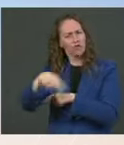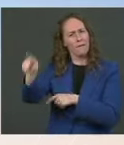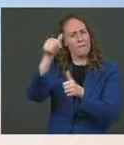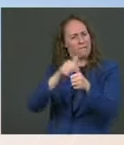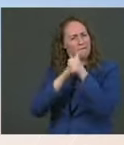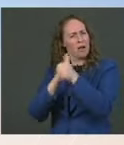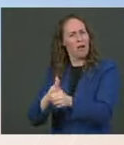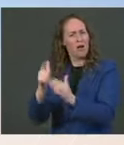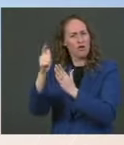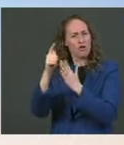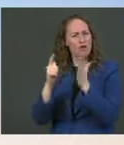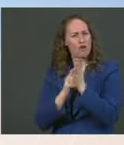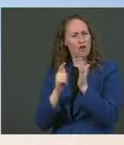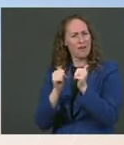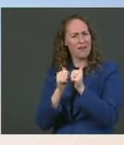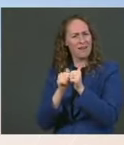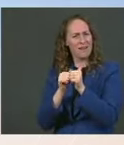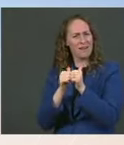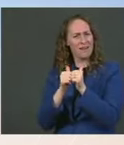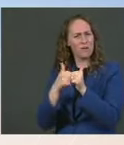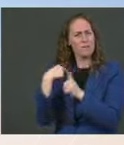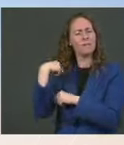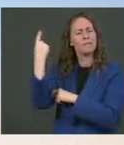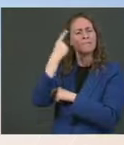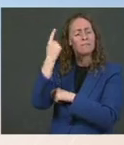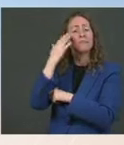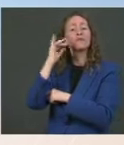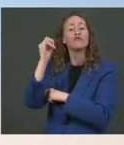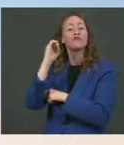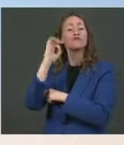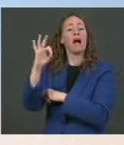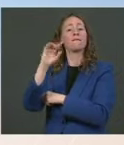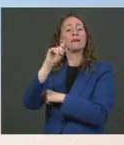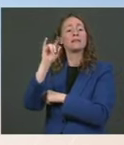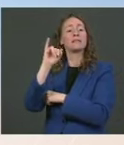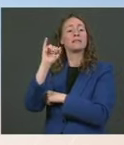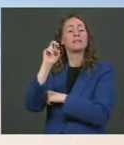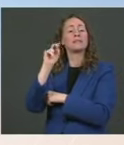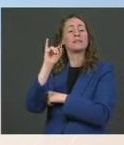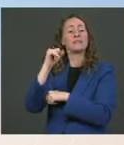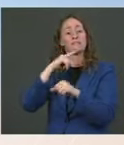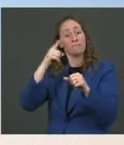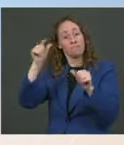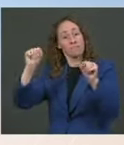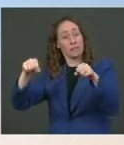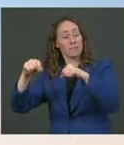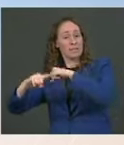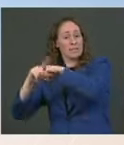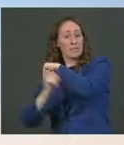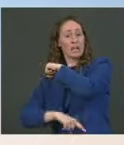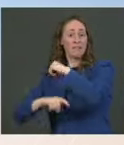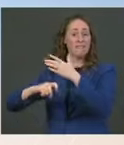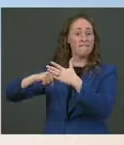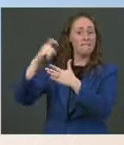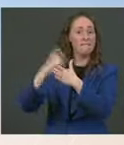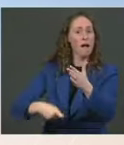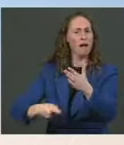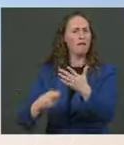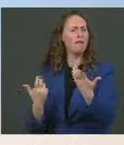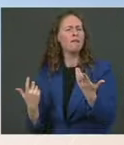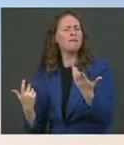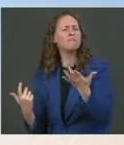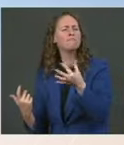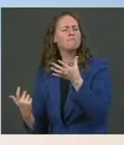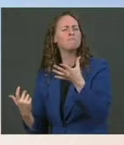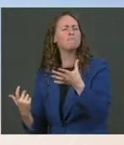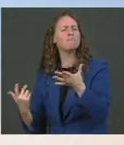Zients said the fine could be up to $14,000 per violation. What is a violation? Ms. Again,